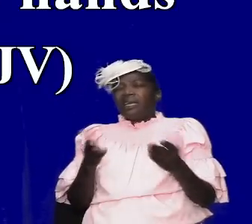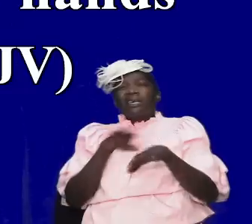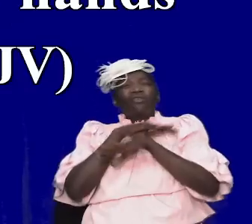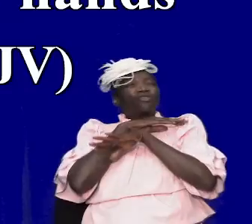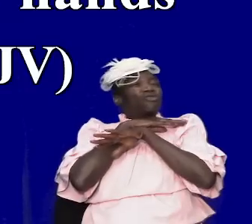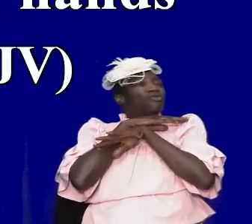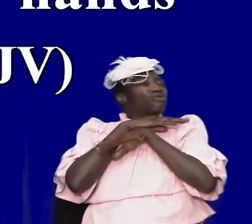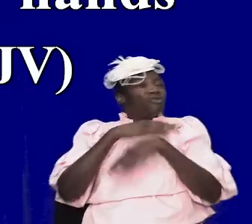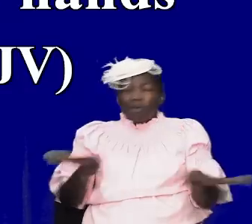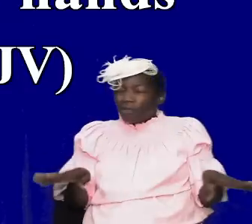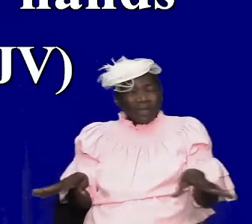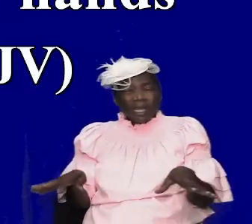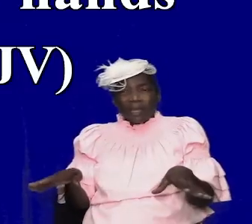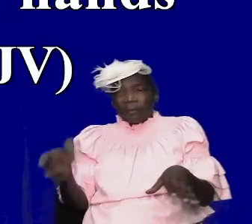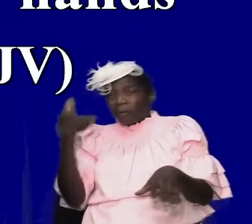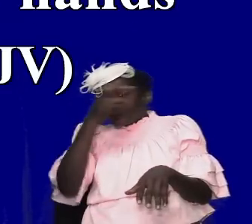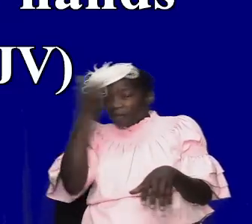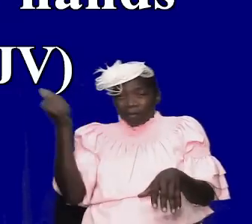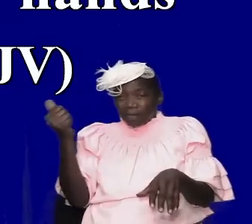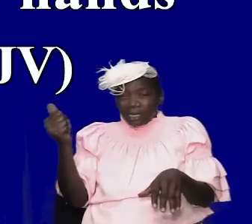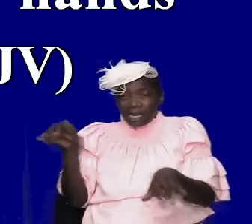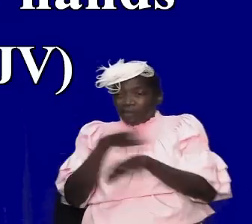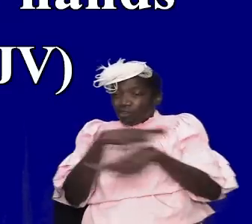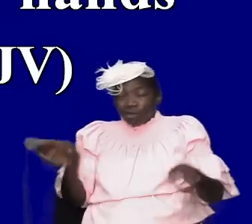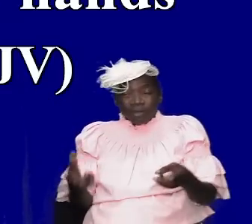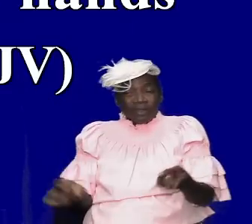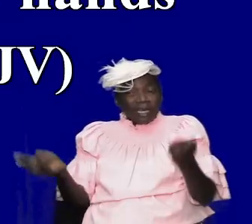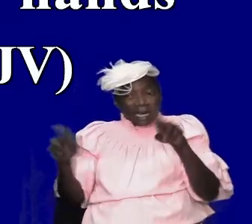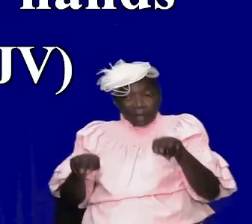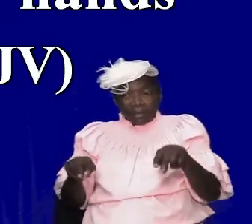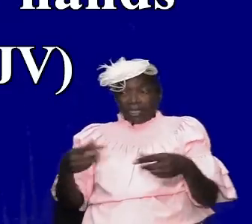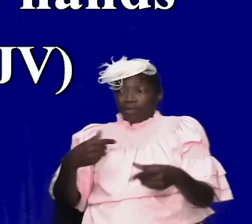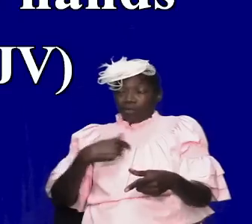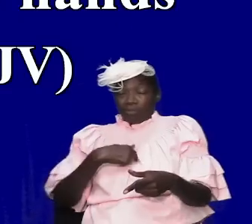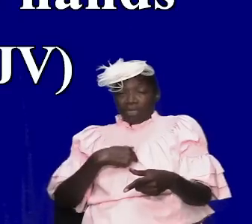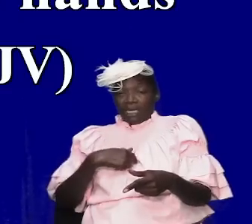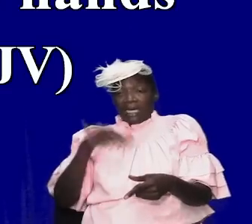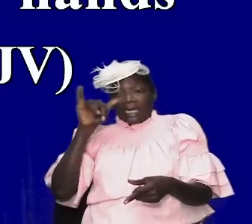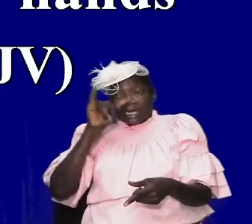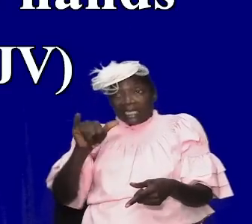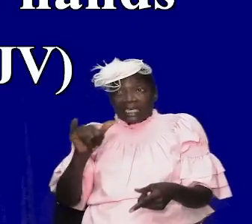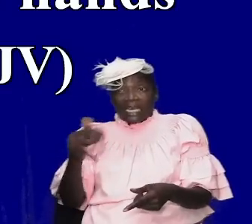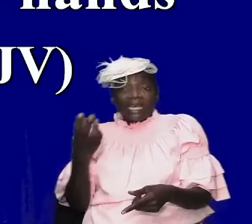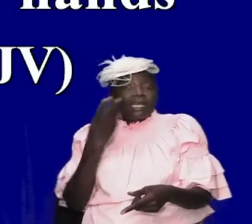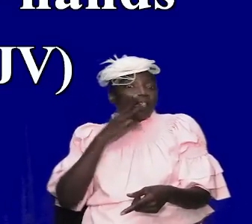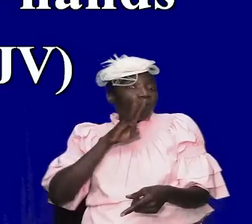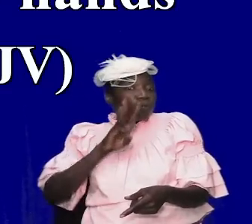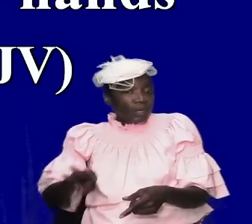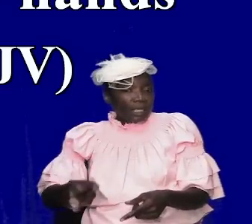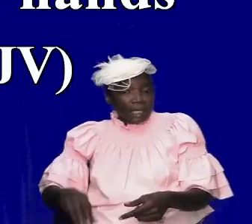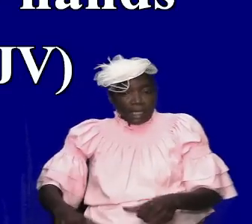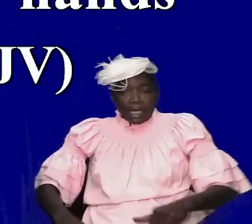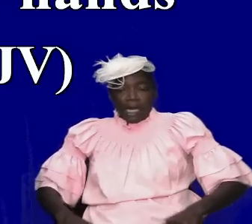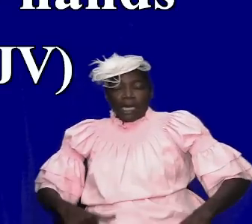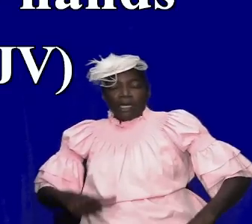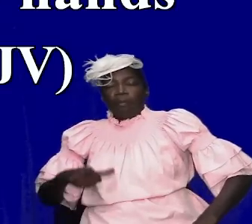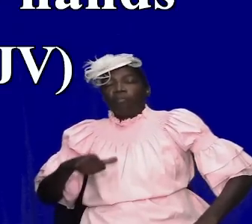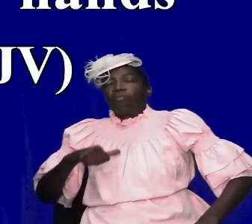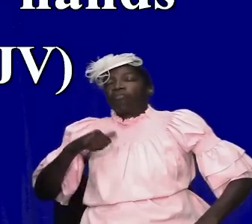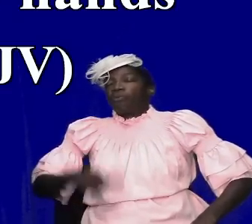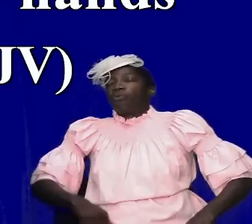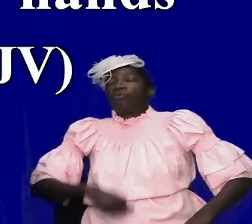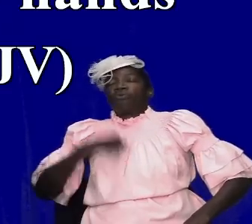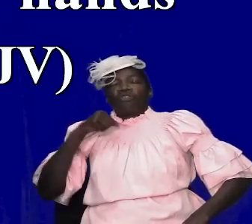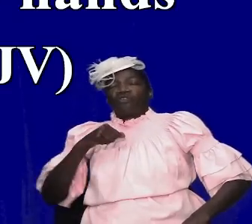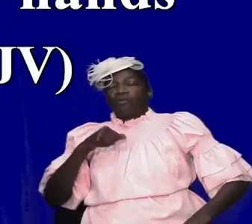because nothing seemed to be happening to me and yet the wicked and the boastful who despise the